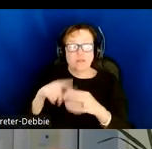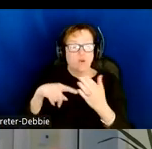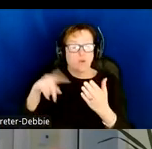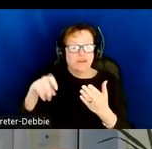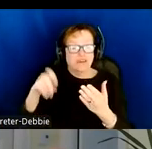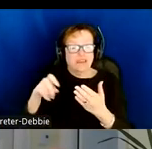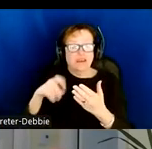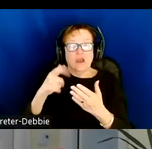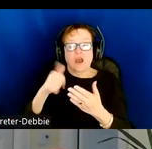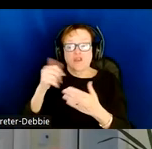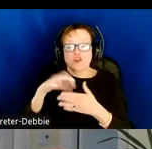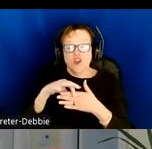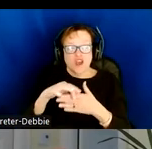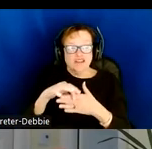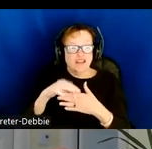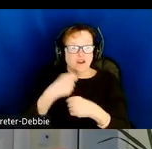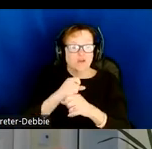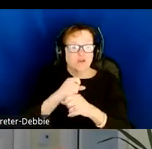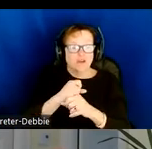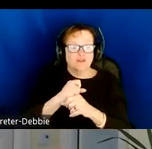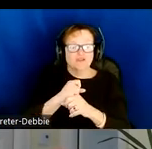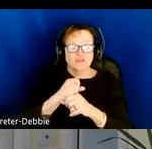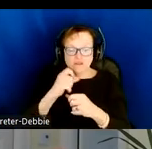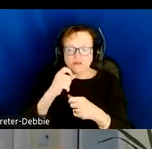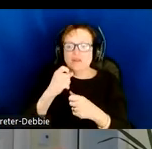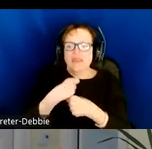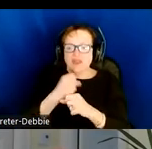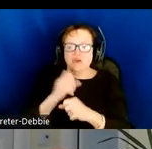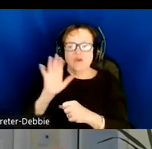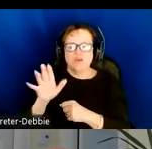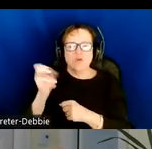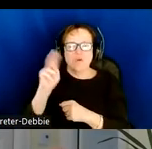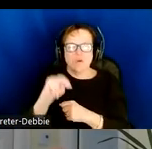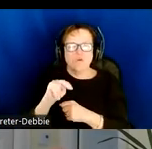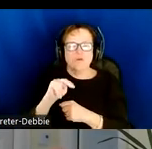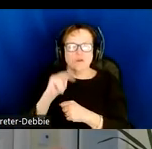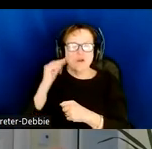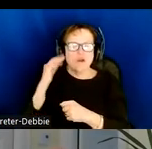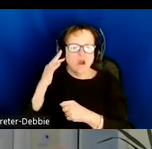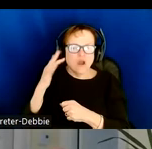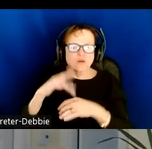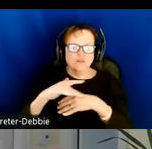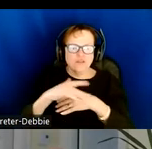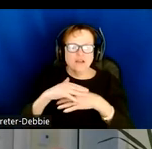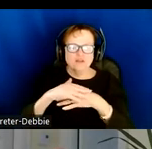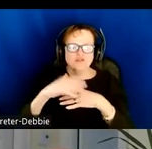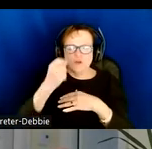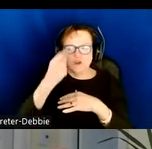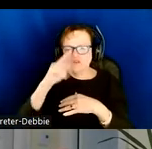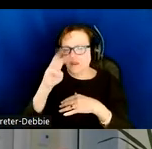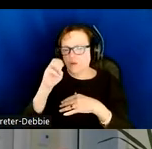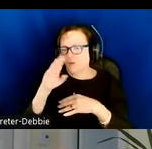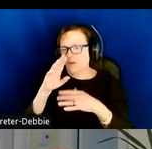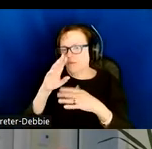can be involved in designing new kinds of audio and tactile experiences for understanding web graphics. And this would